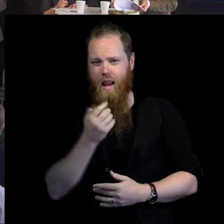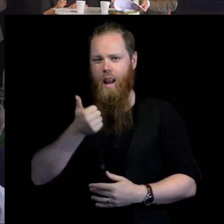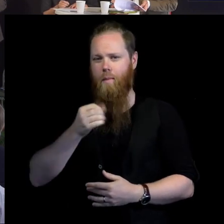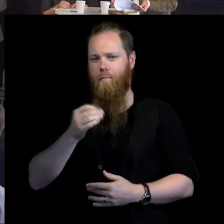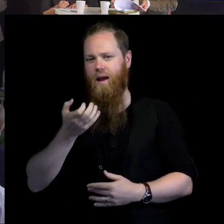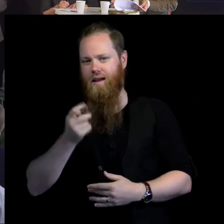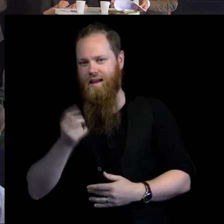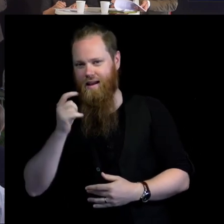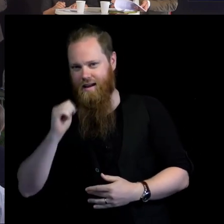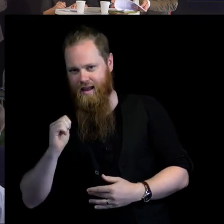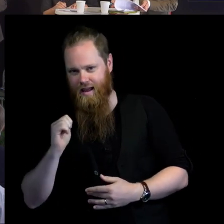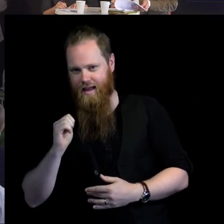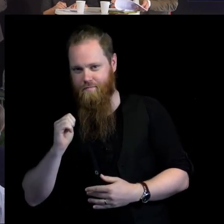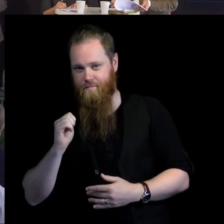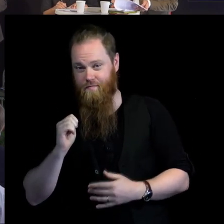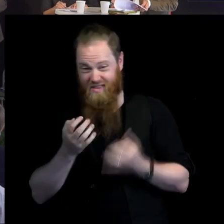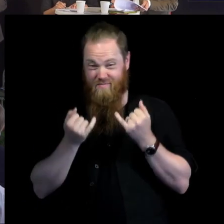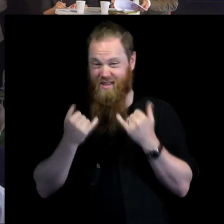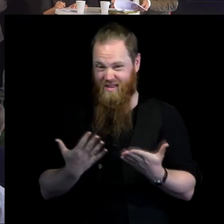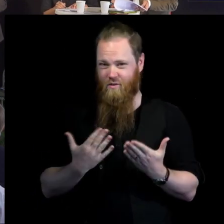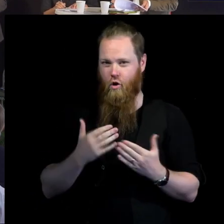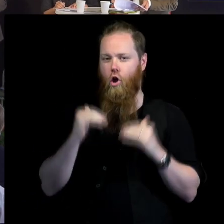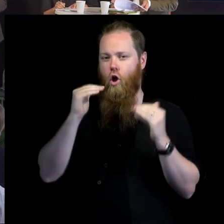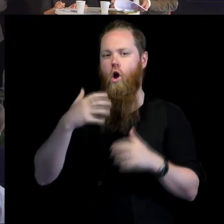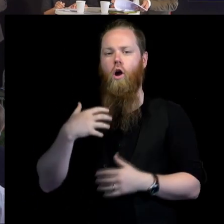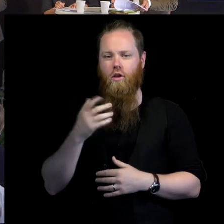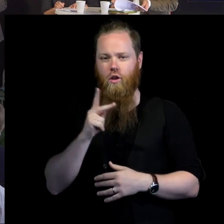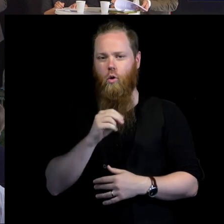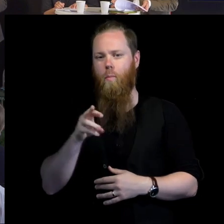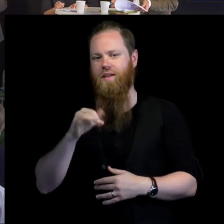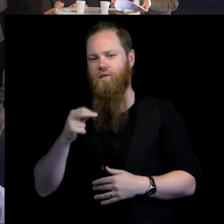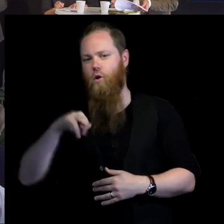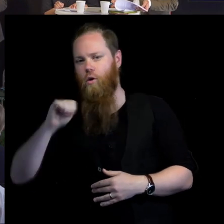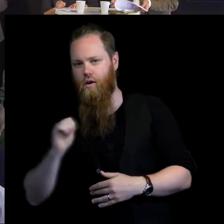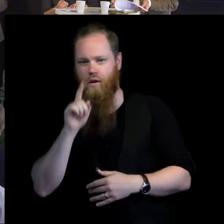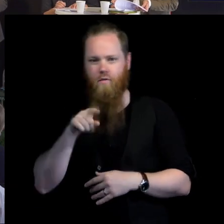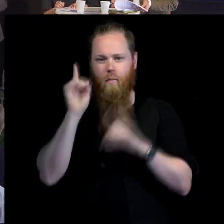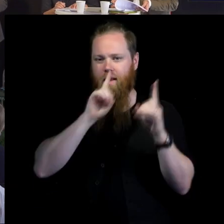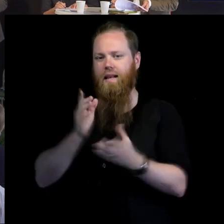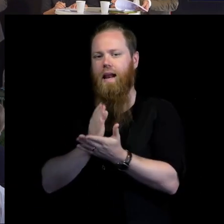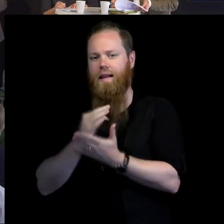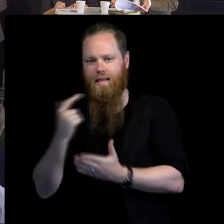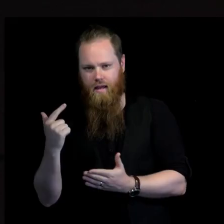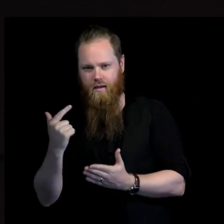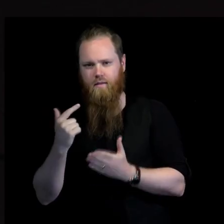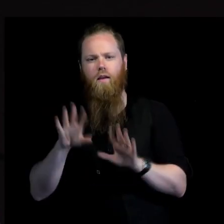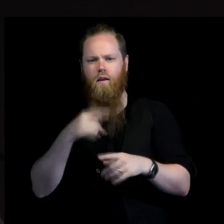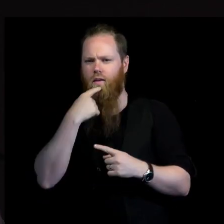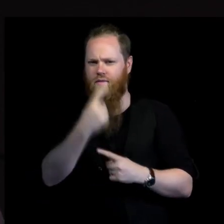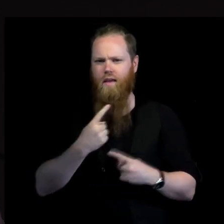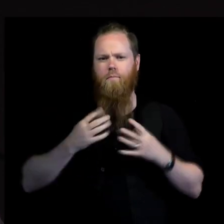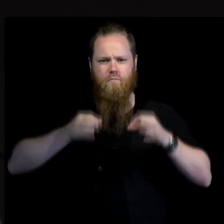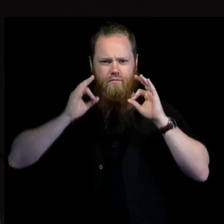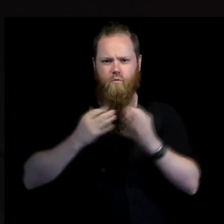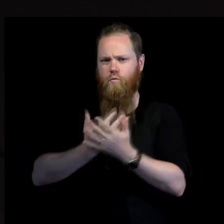existing human rights commissioner, said the following at the public lecture